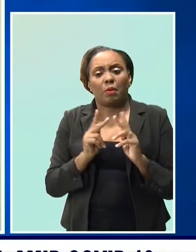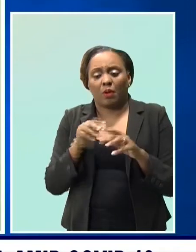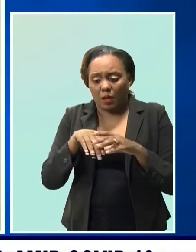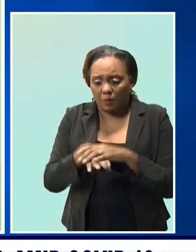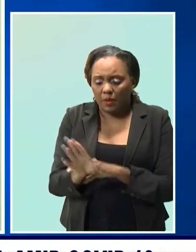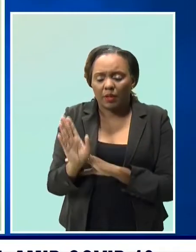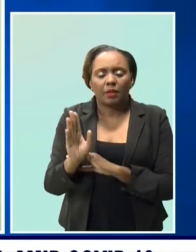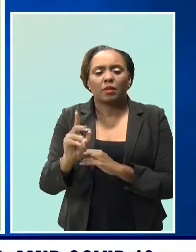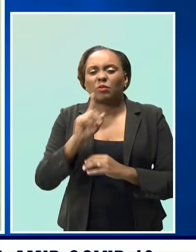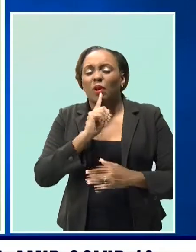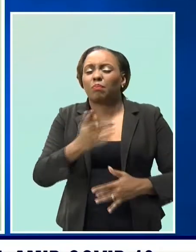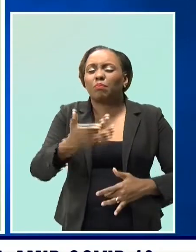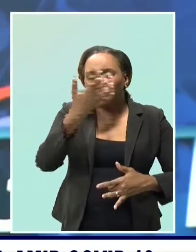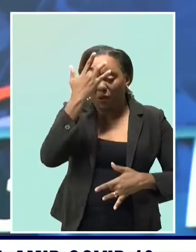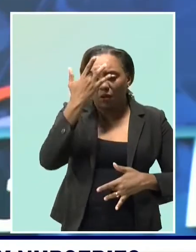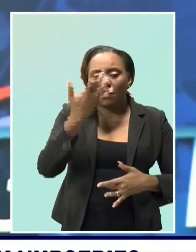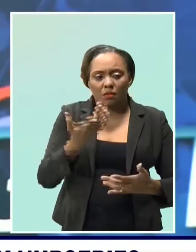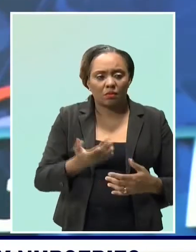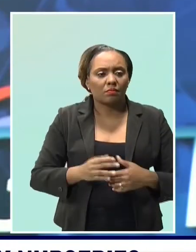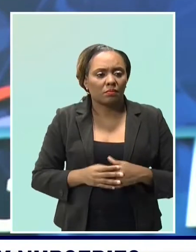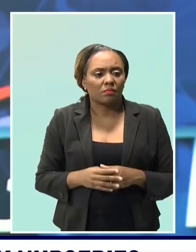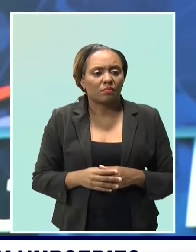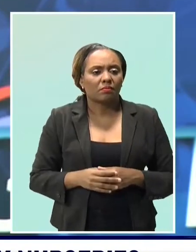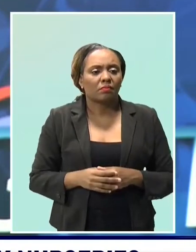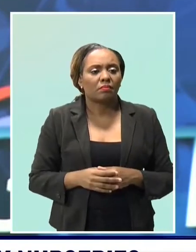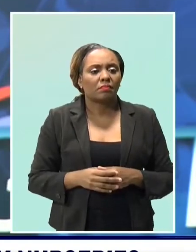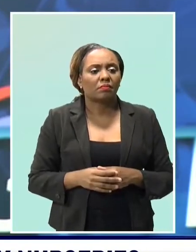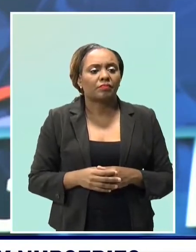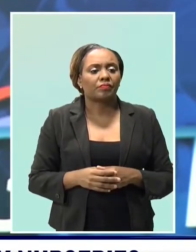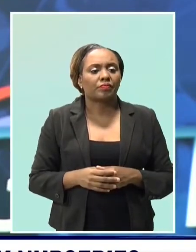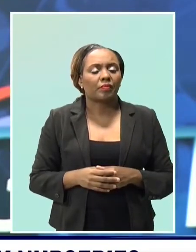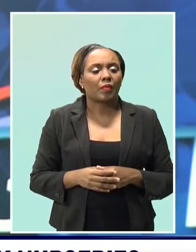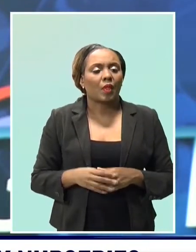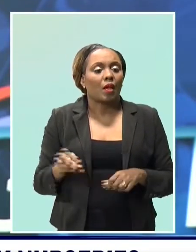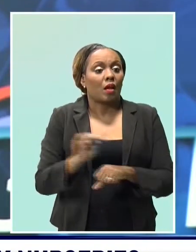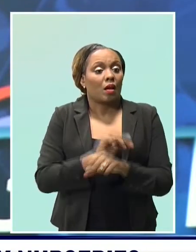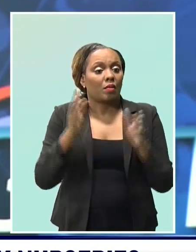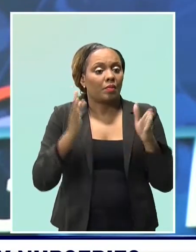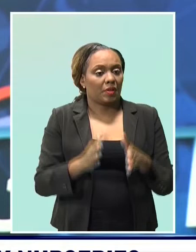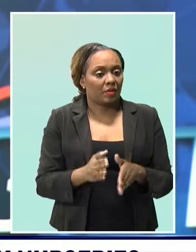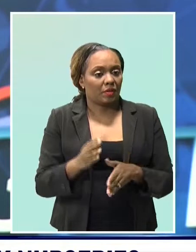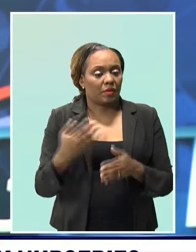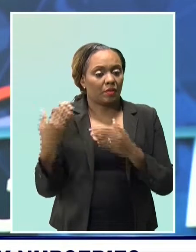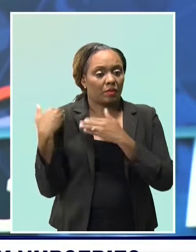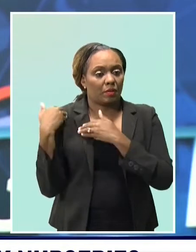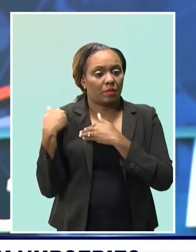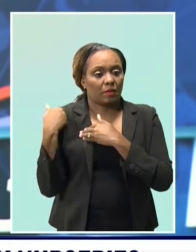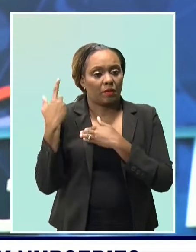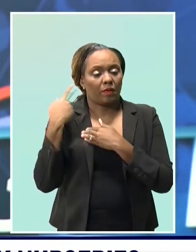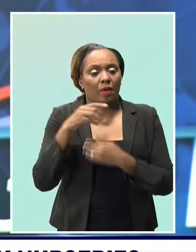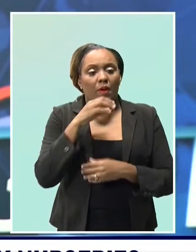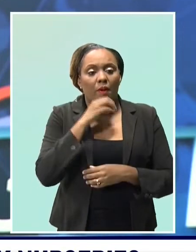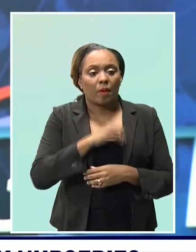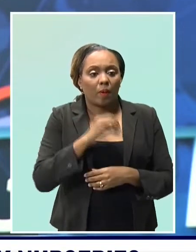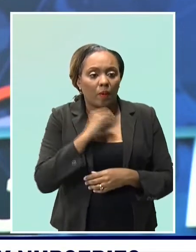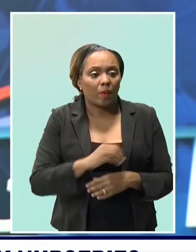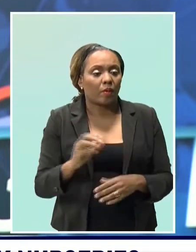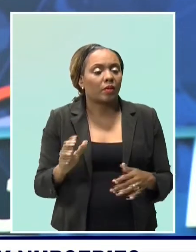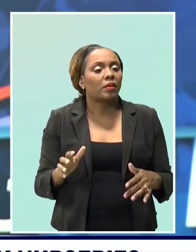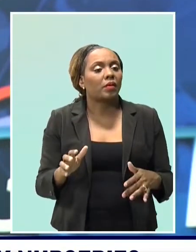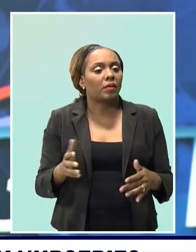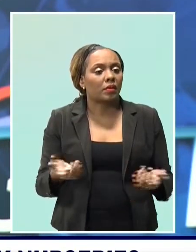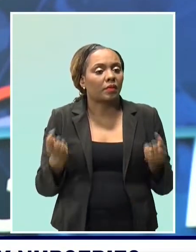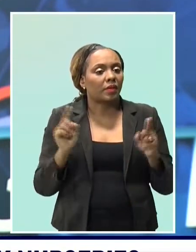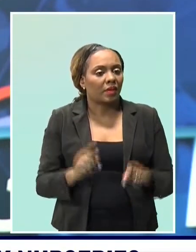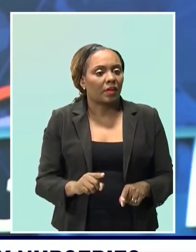in need of the system. Also on the people's business was Minister of Elder Affairs and People Empowerment, Cynthia Ford.